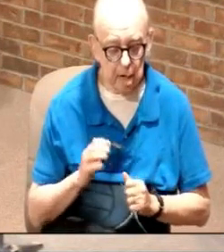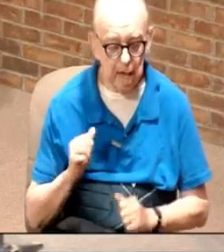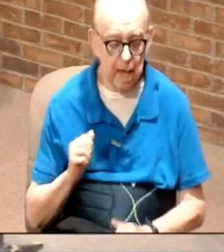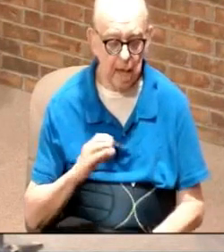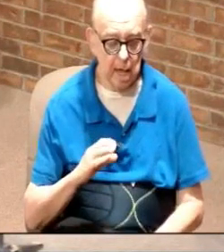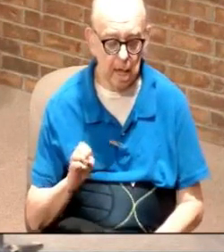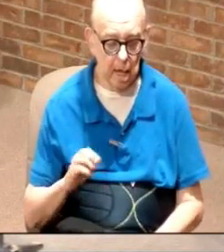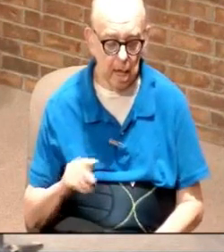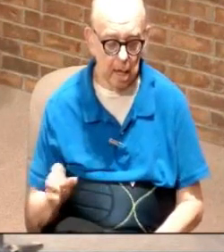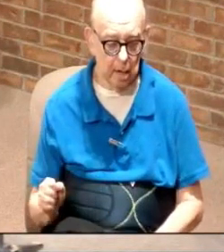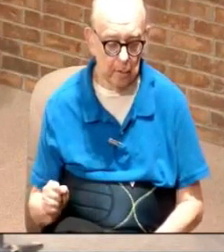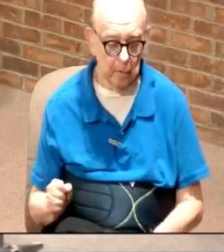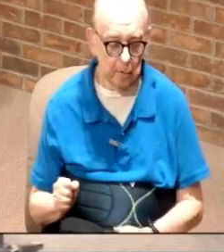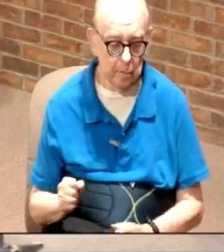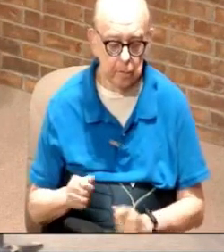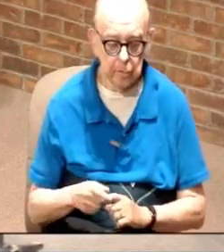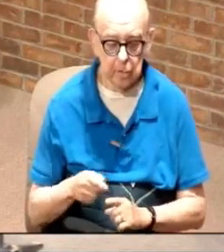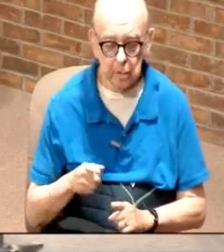Along with the angels.